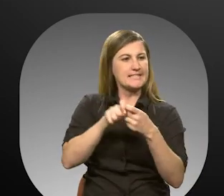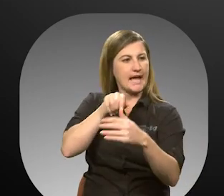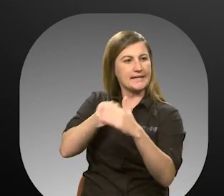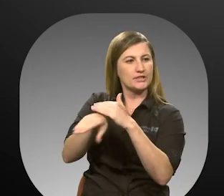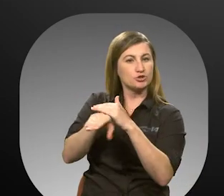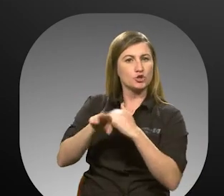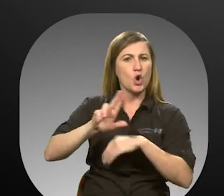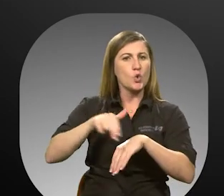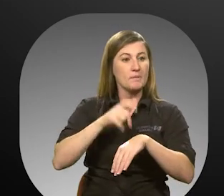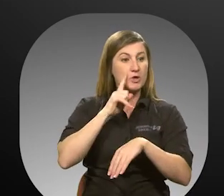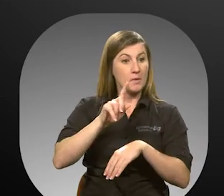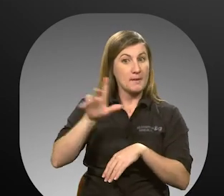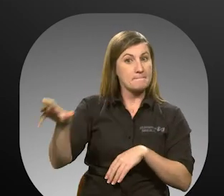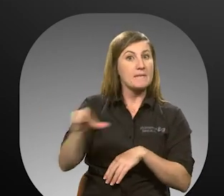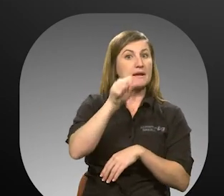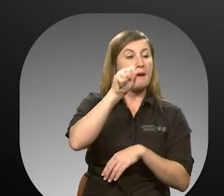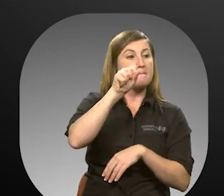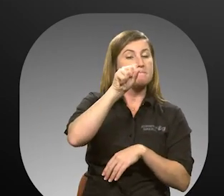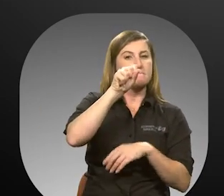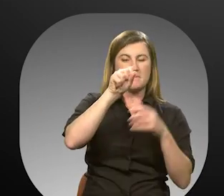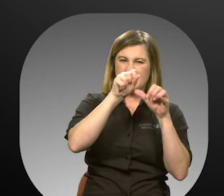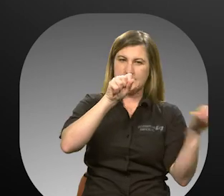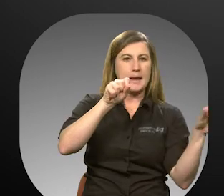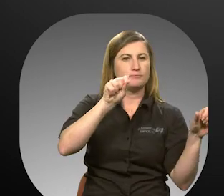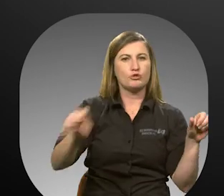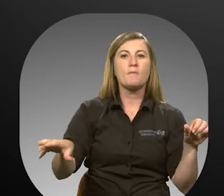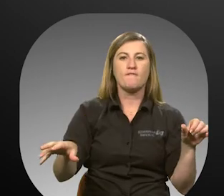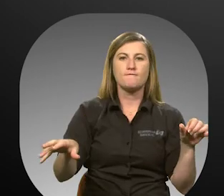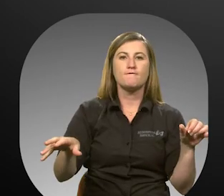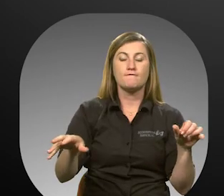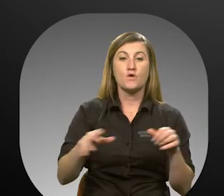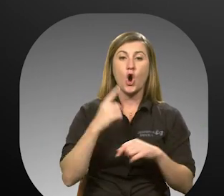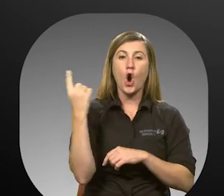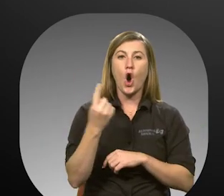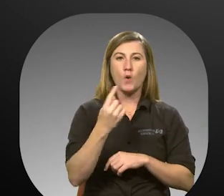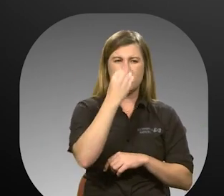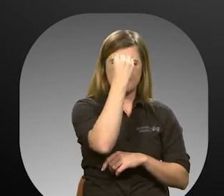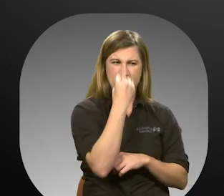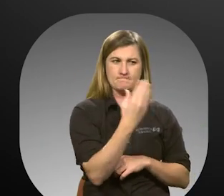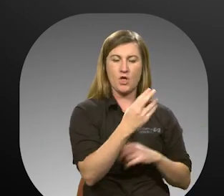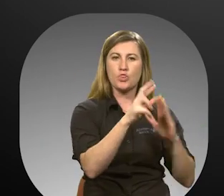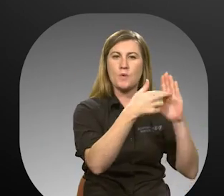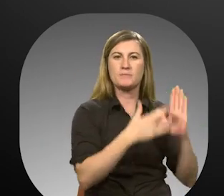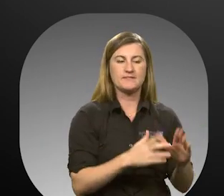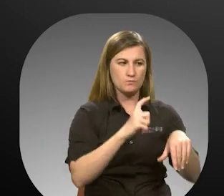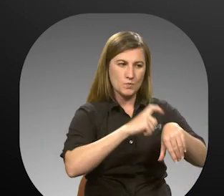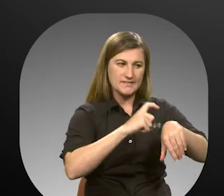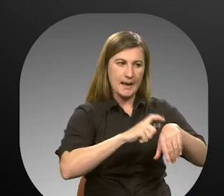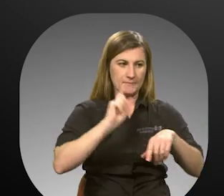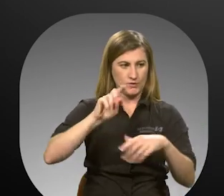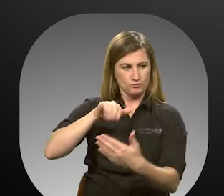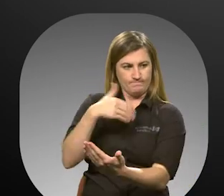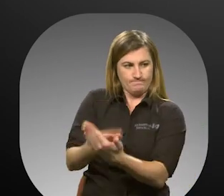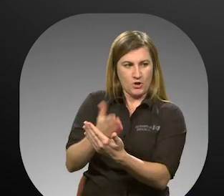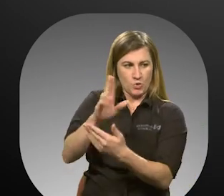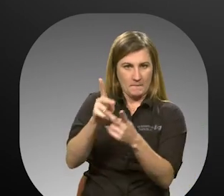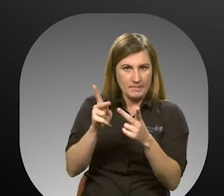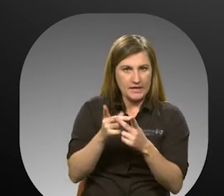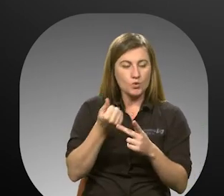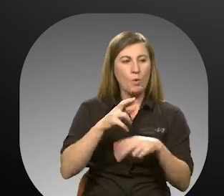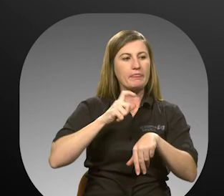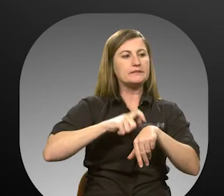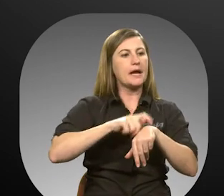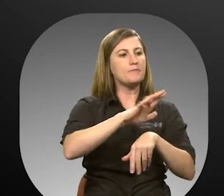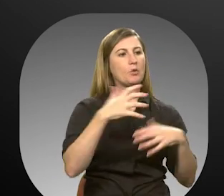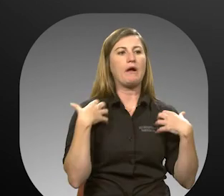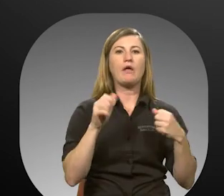Normally, you will be picked up at the same entrance where you were dropped off. Always give the agent the time you need to be at your destination or the time